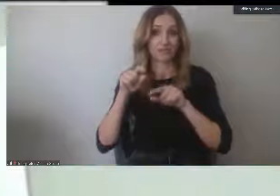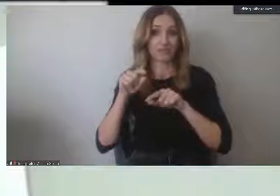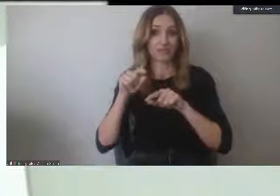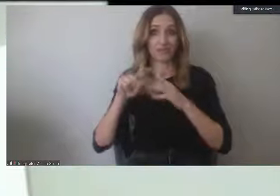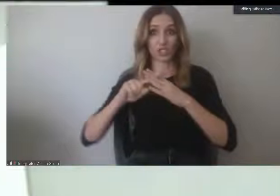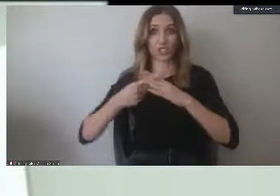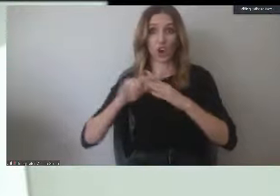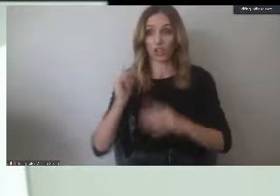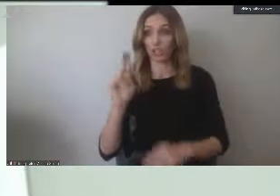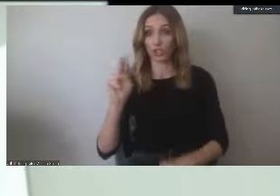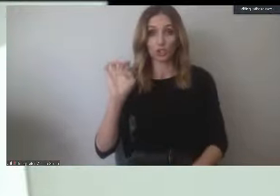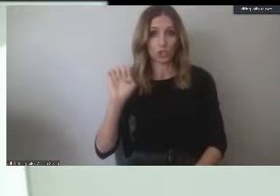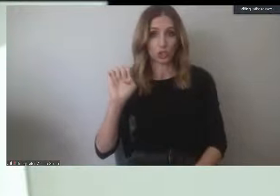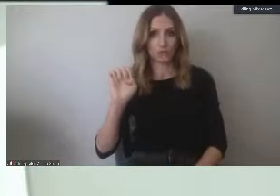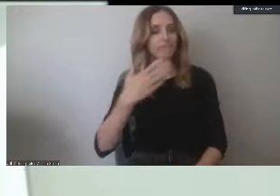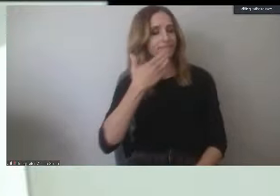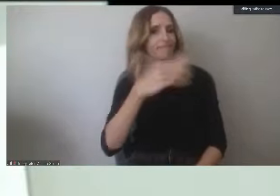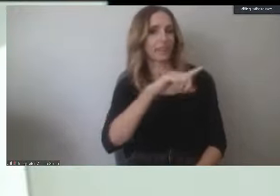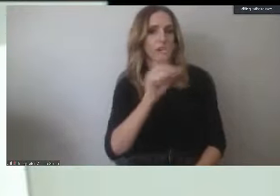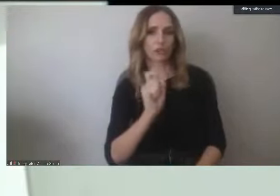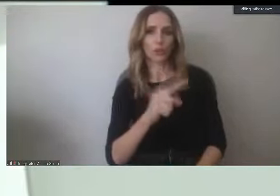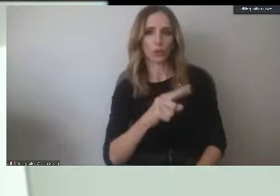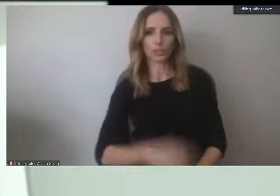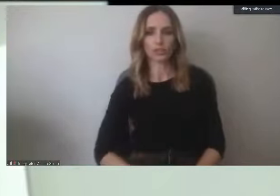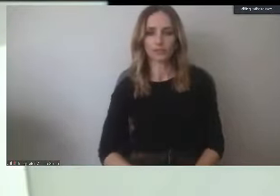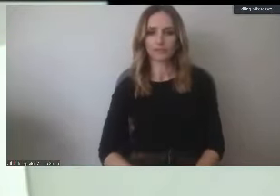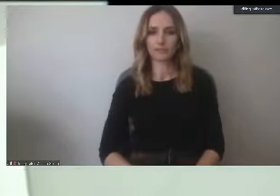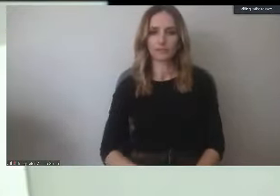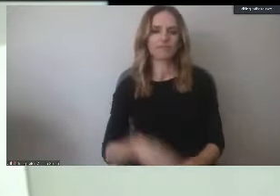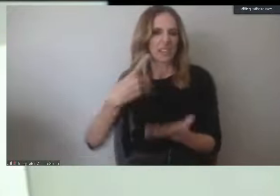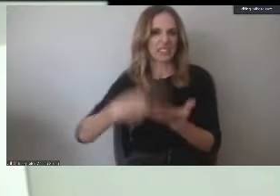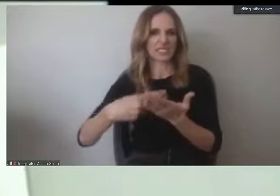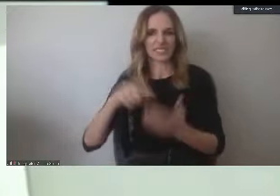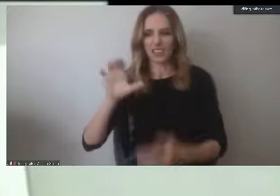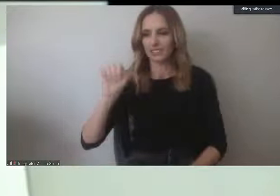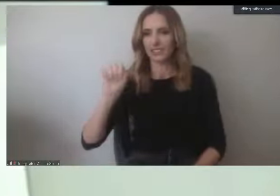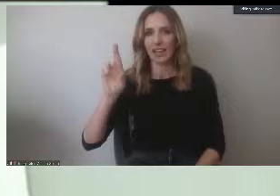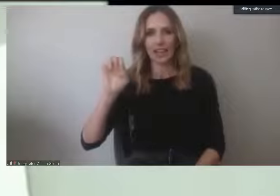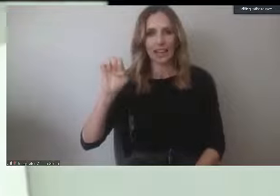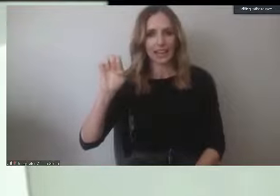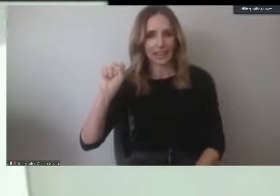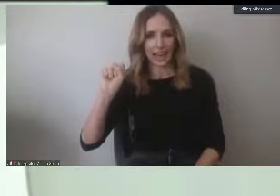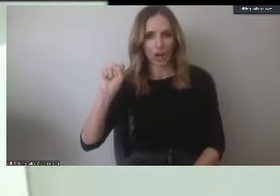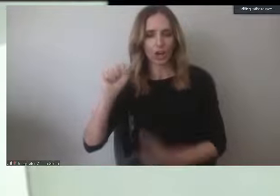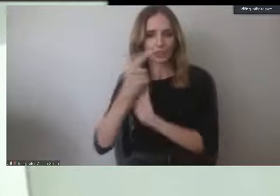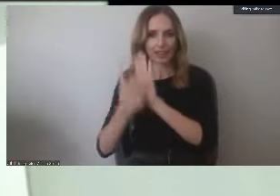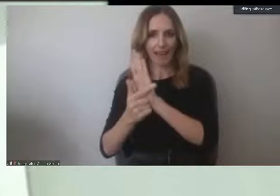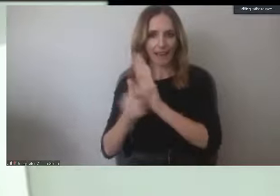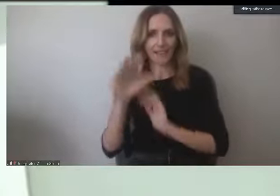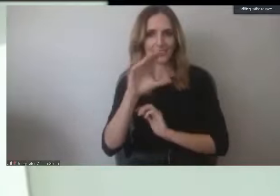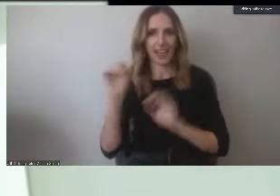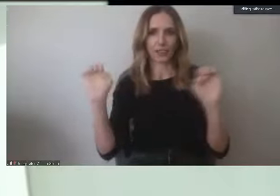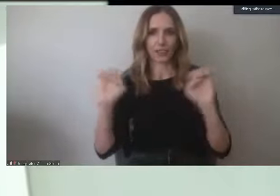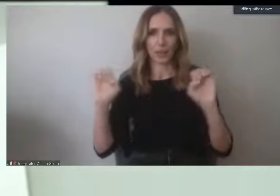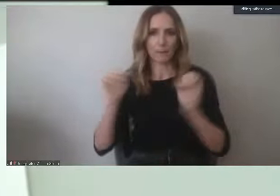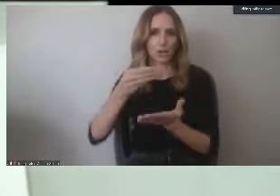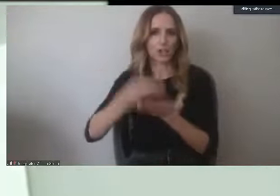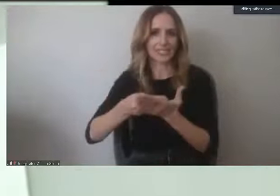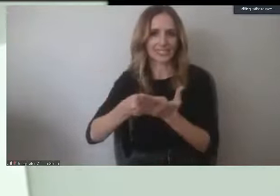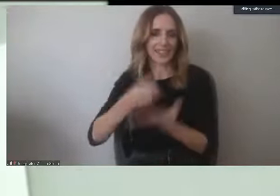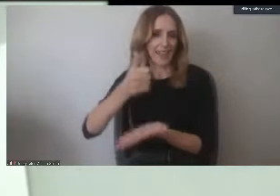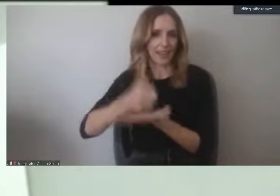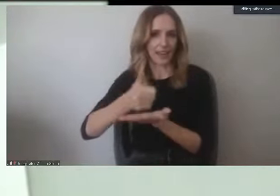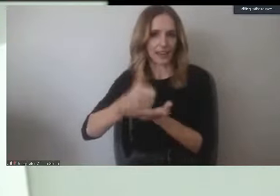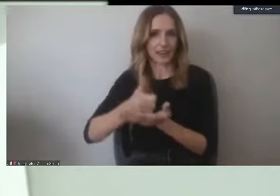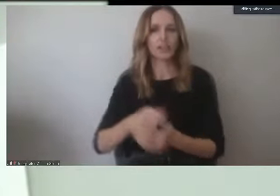Thank you for the question. So let's talk a little bit about what the CARES Act is and the emergency aid funds that are coming through the CARES Act. So correct,